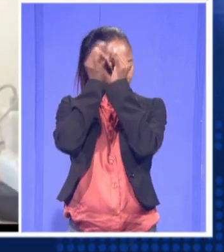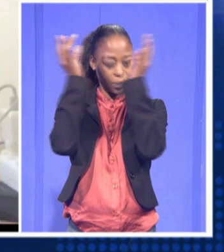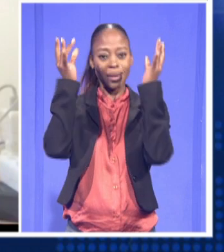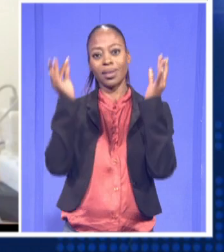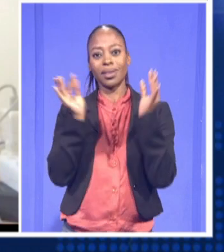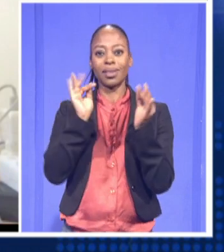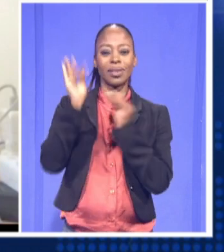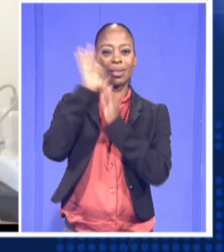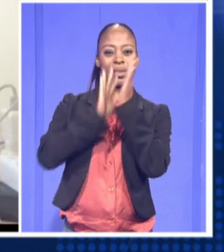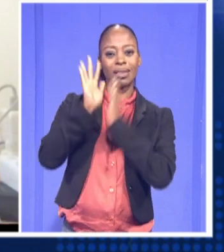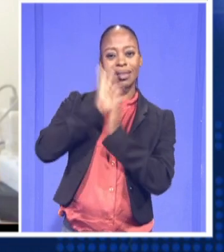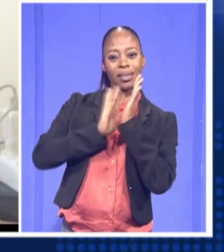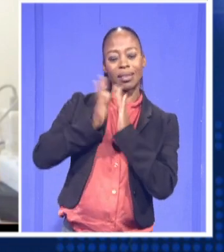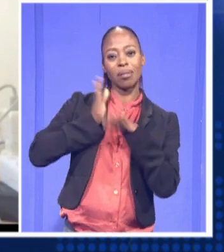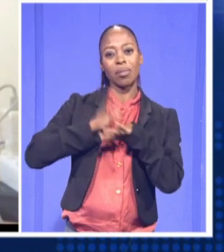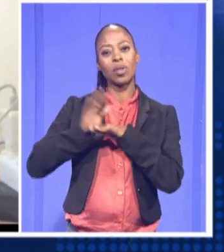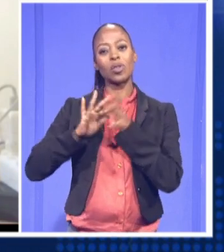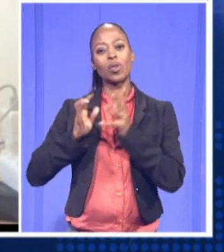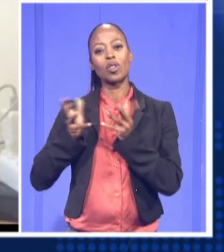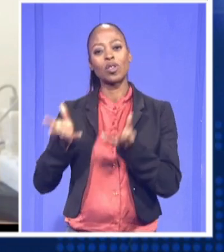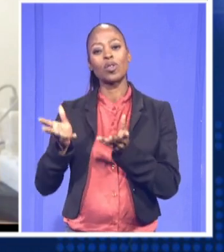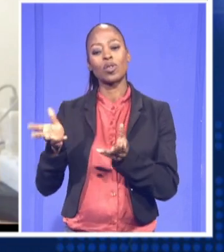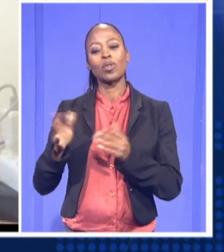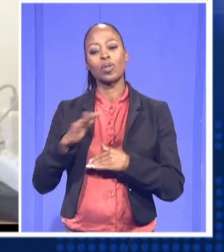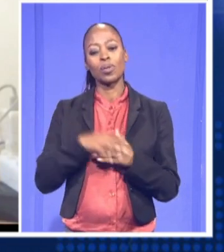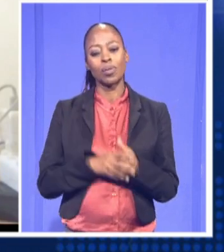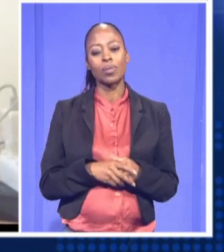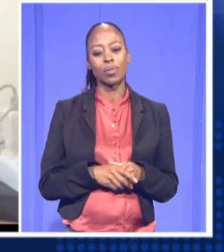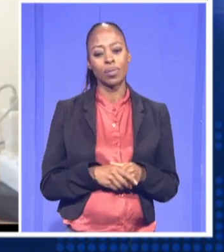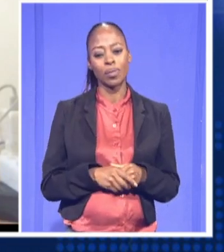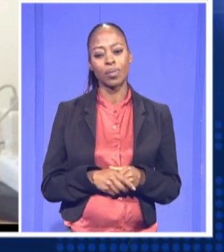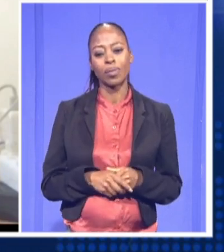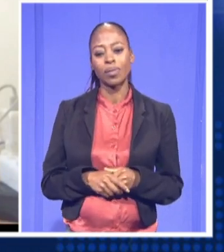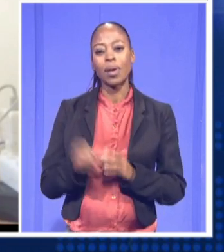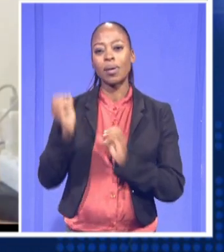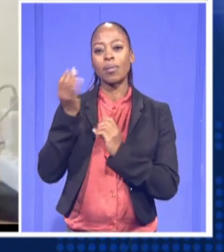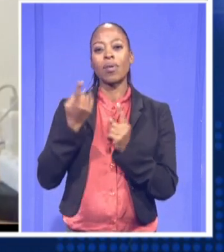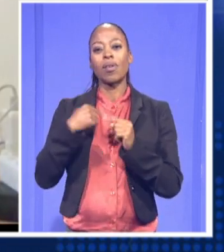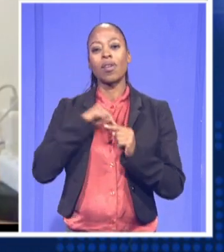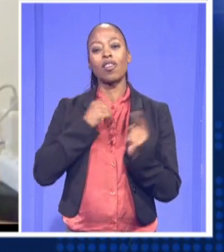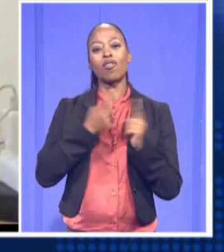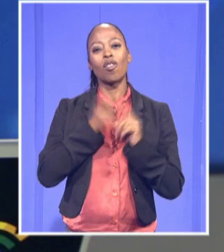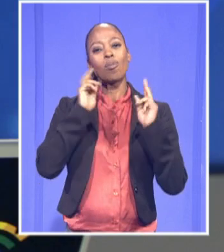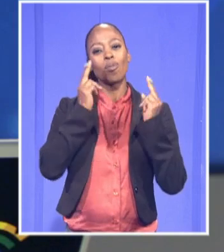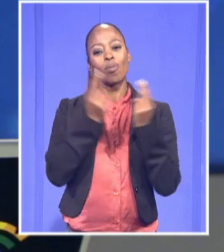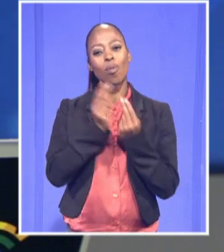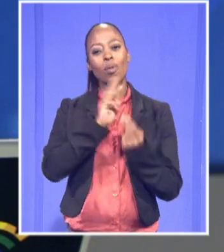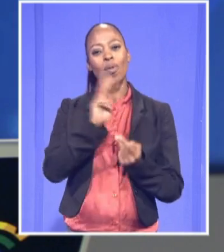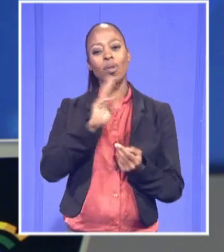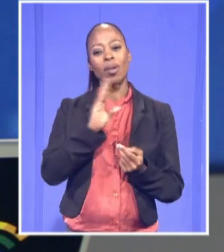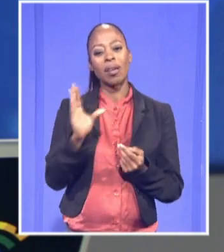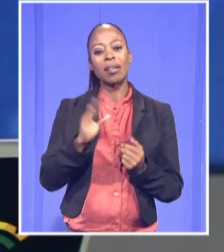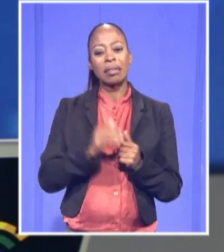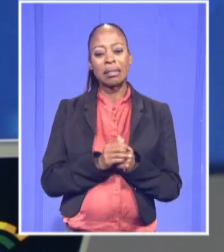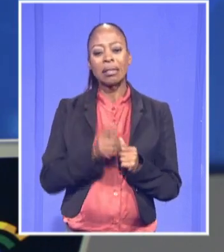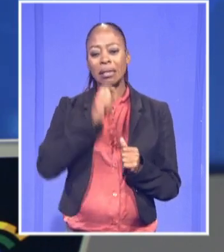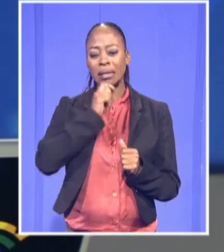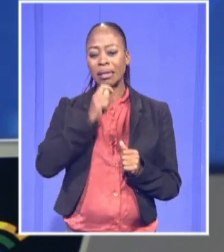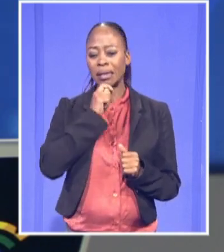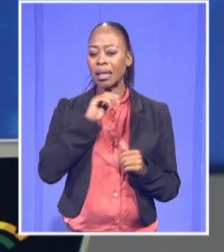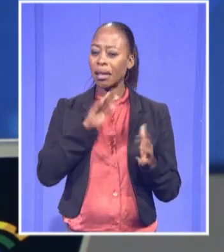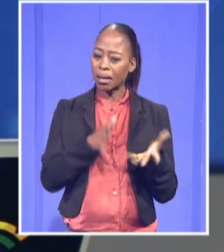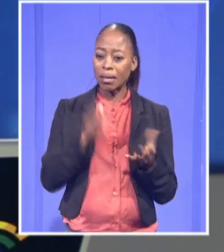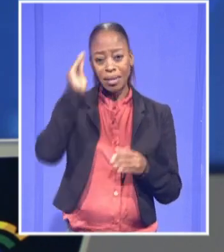insightful story. Professor Lerathodi Leo speaking to us there from the University of the Western Cape, really bringing us